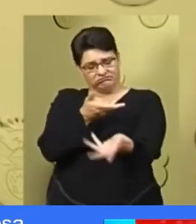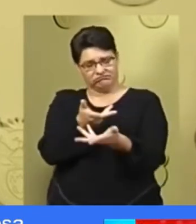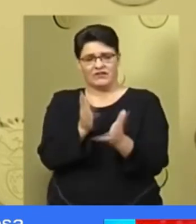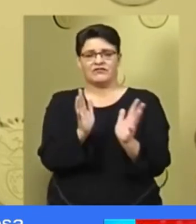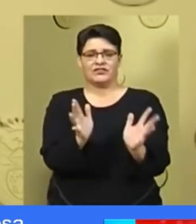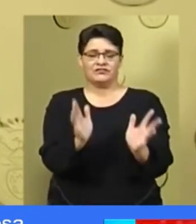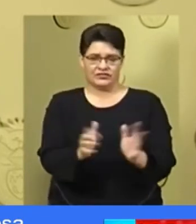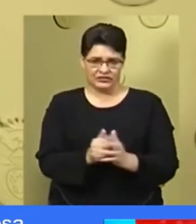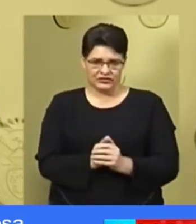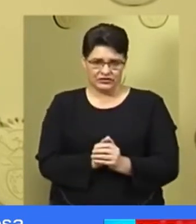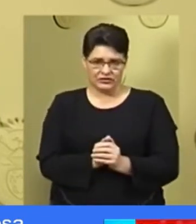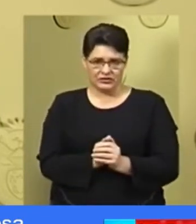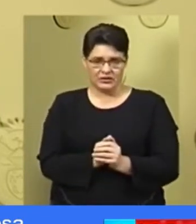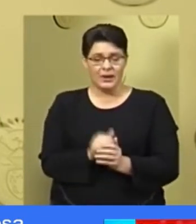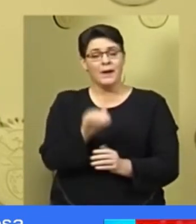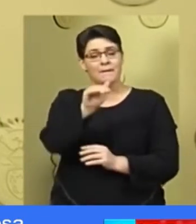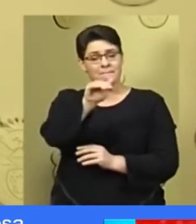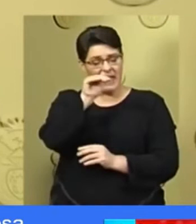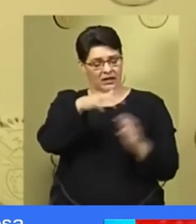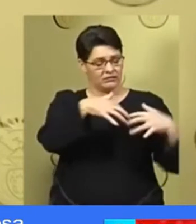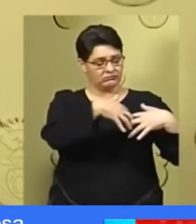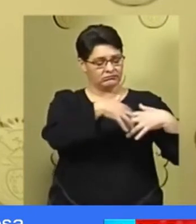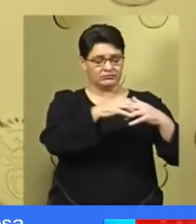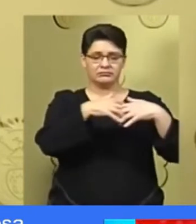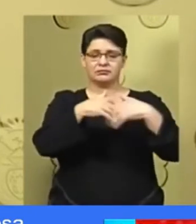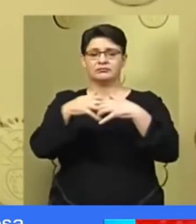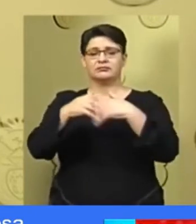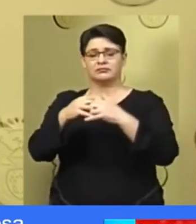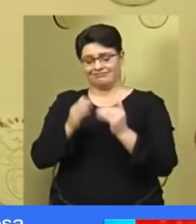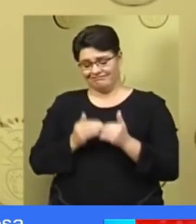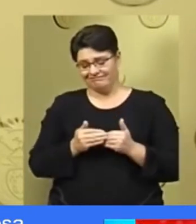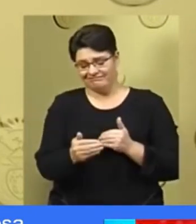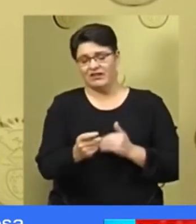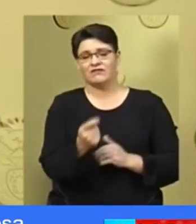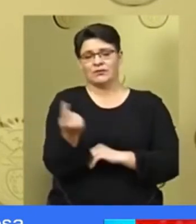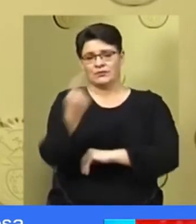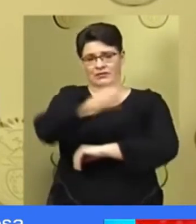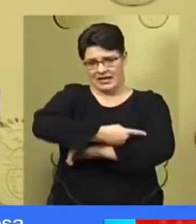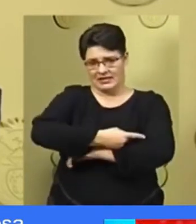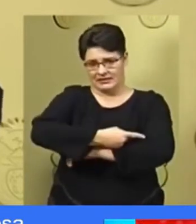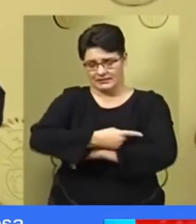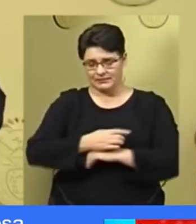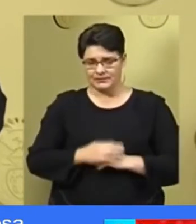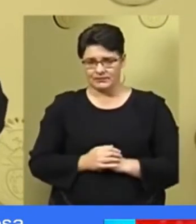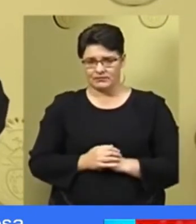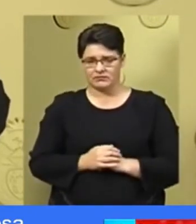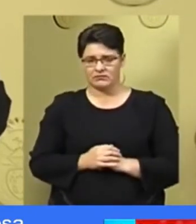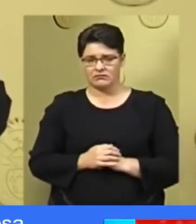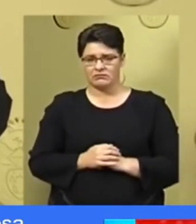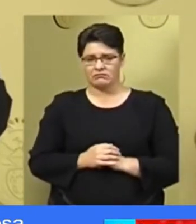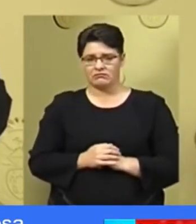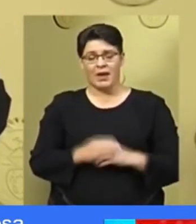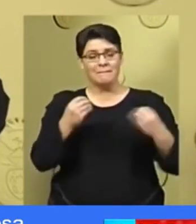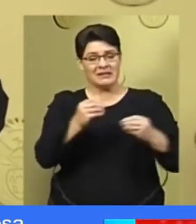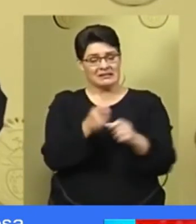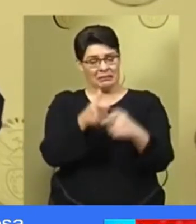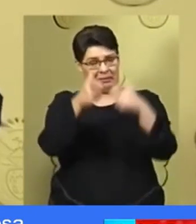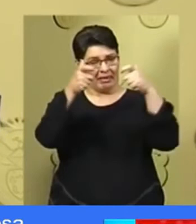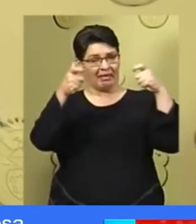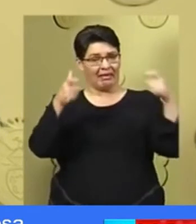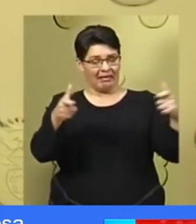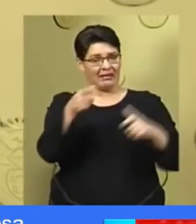that most banks will put measures in place within the next few days. many large companies